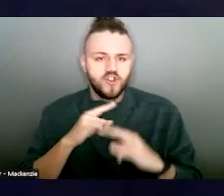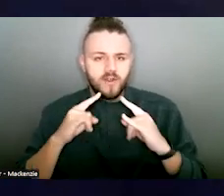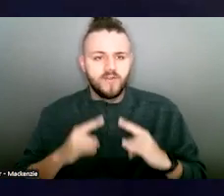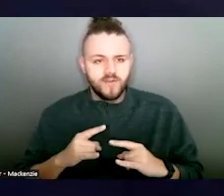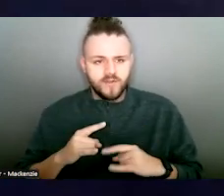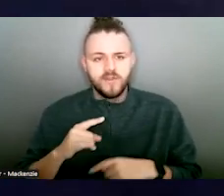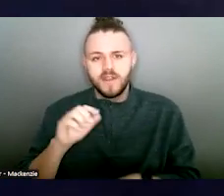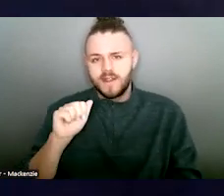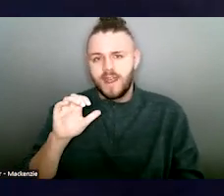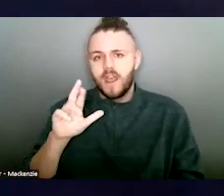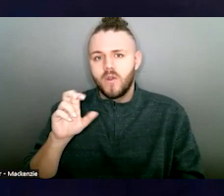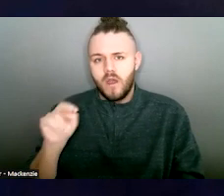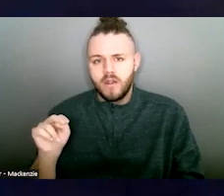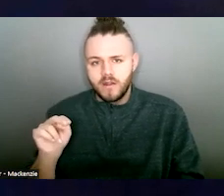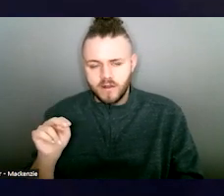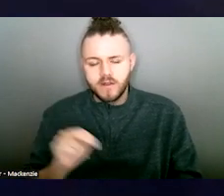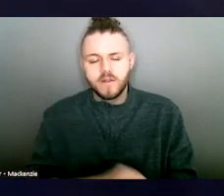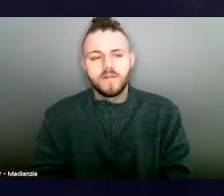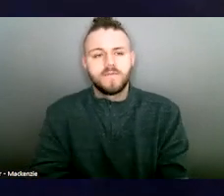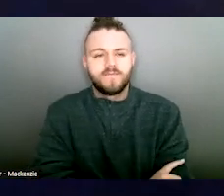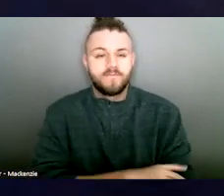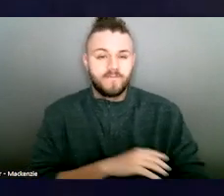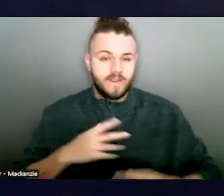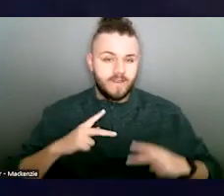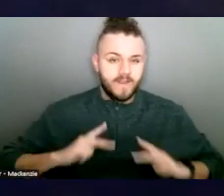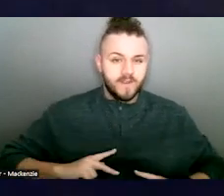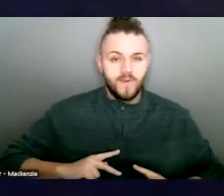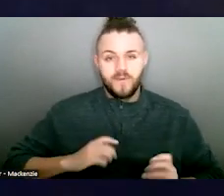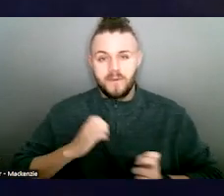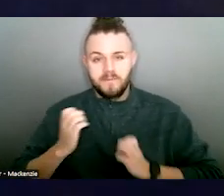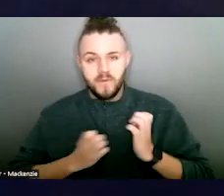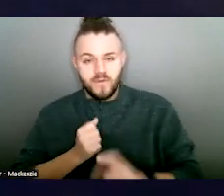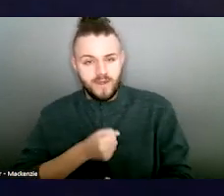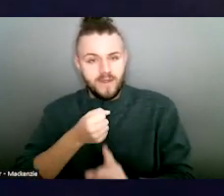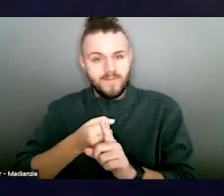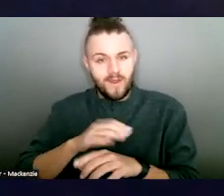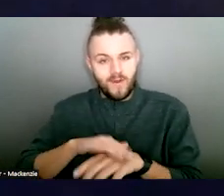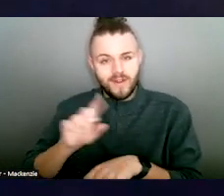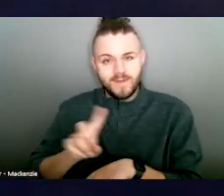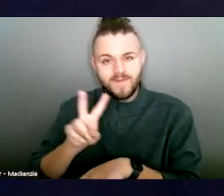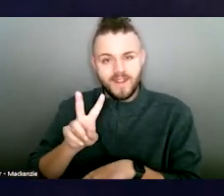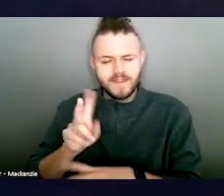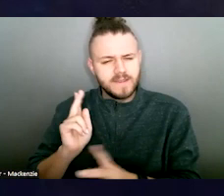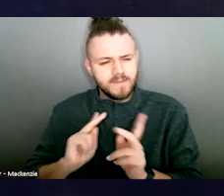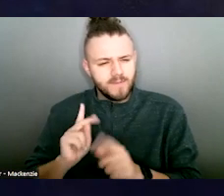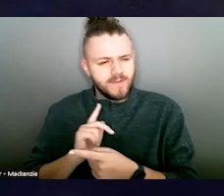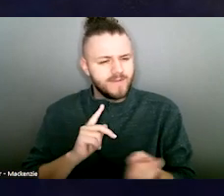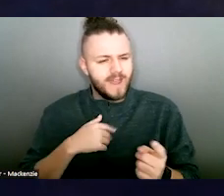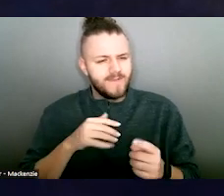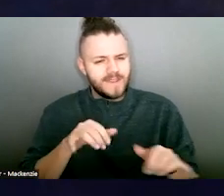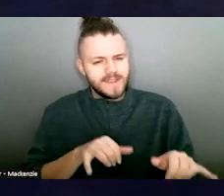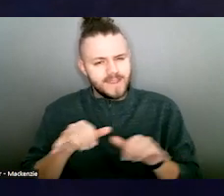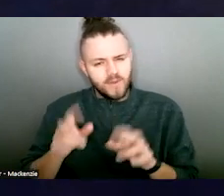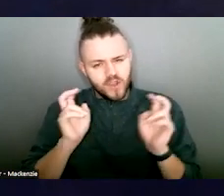While the physical and emotional impact of domestic violence cannot be understated, people less familiar with this issue are often